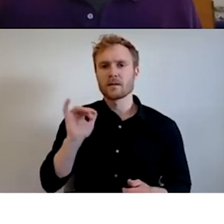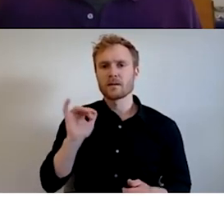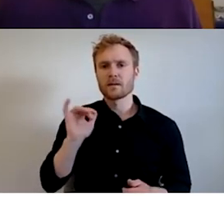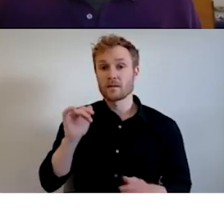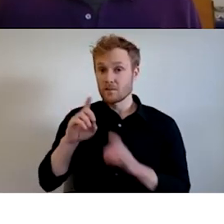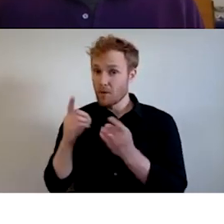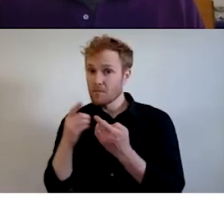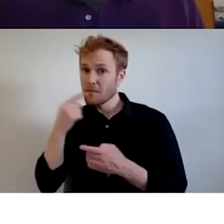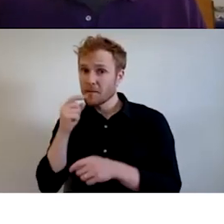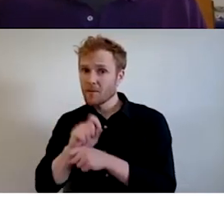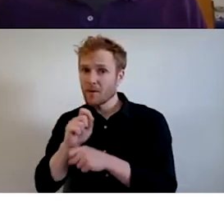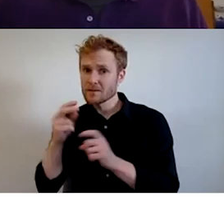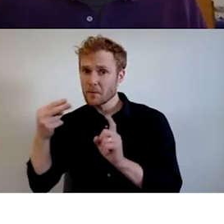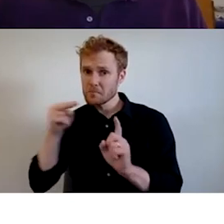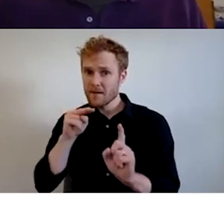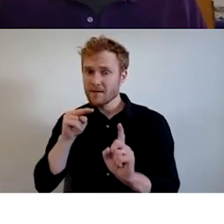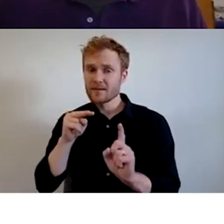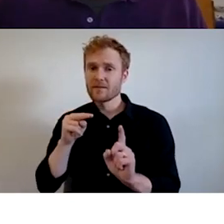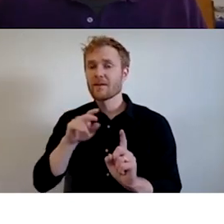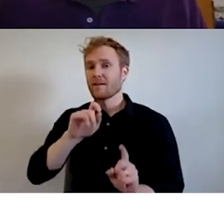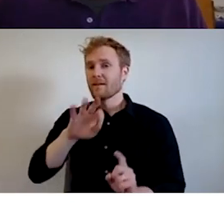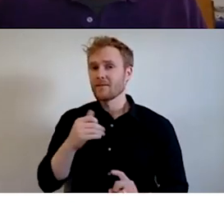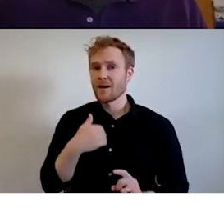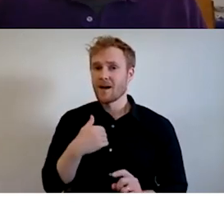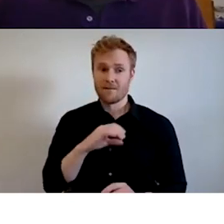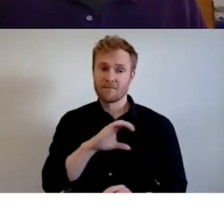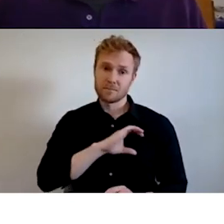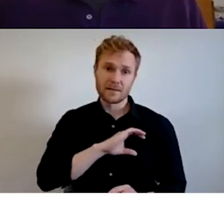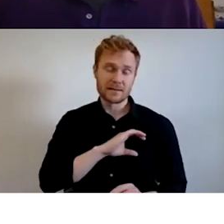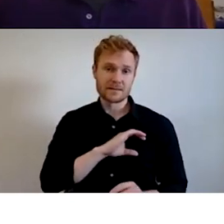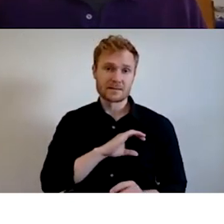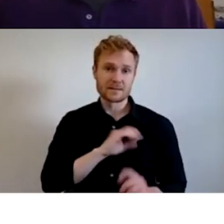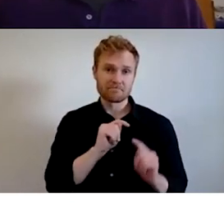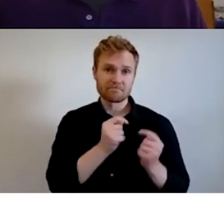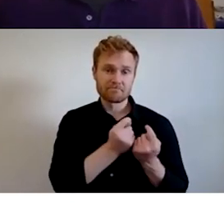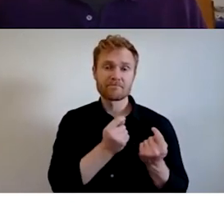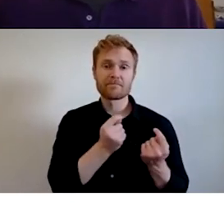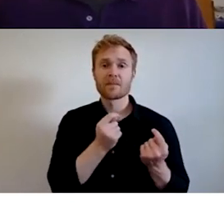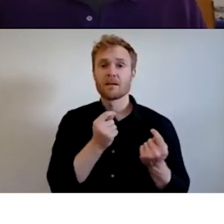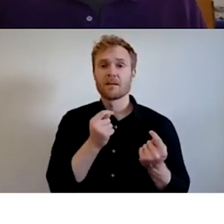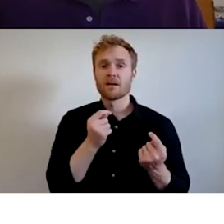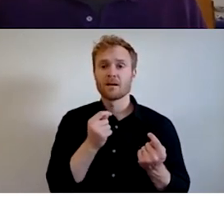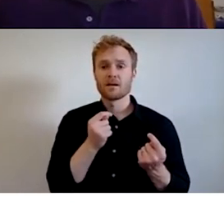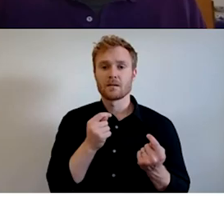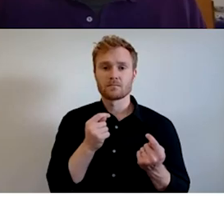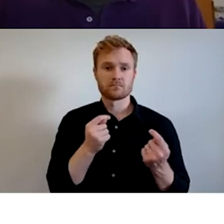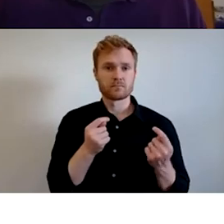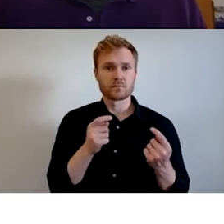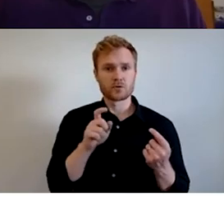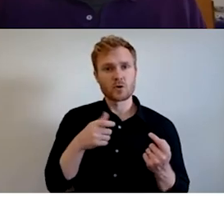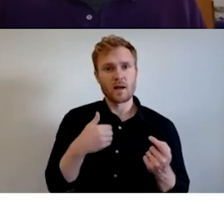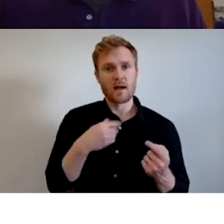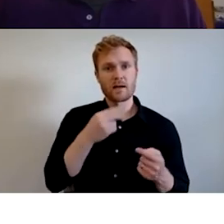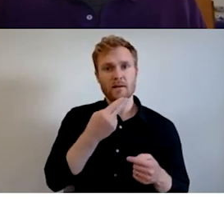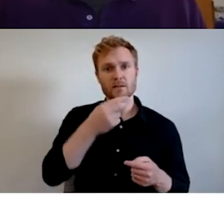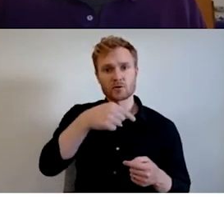is if we are to have a police force, uh, that ought to have a headquarters and that the city ought to own that facility. So it is